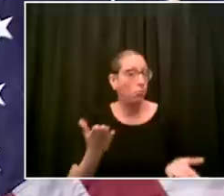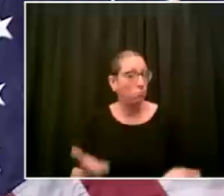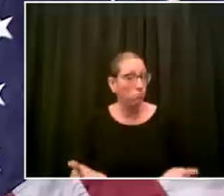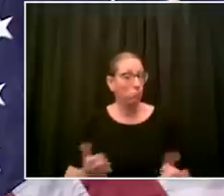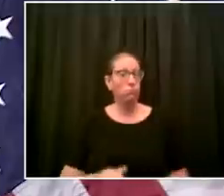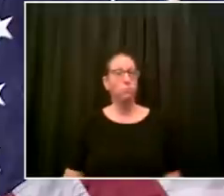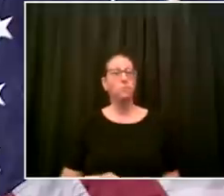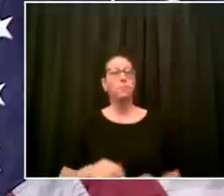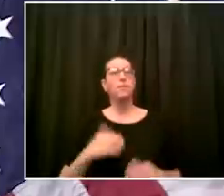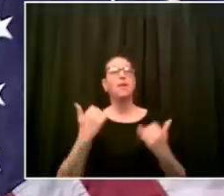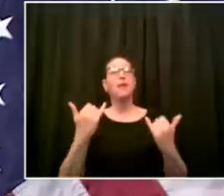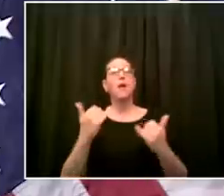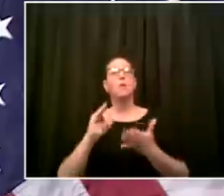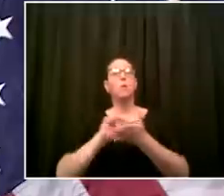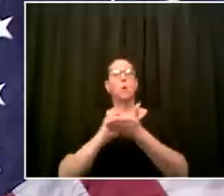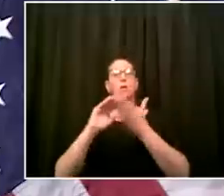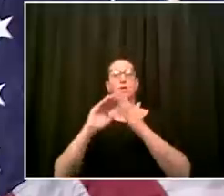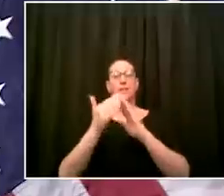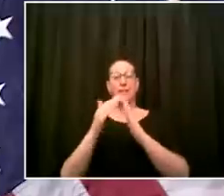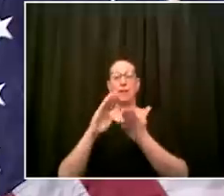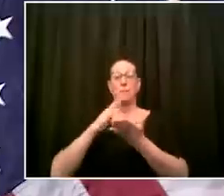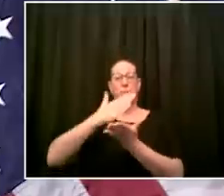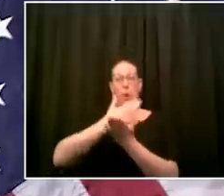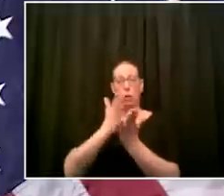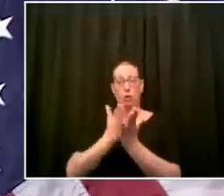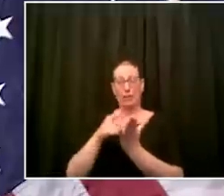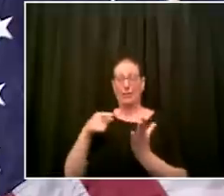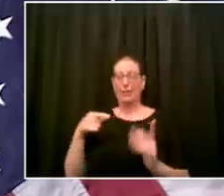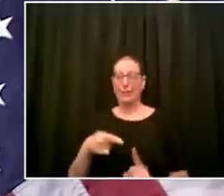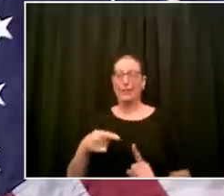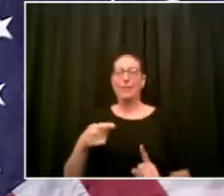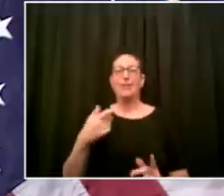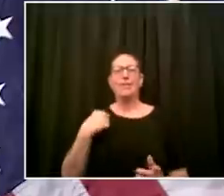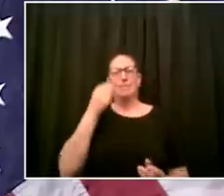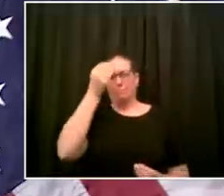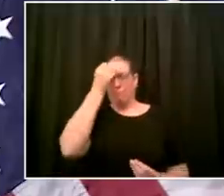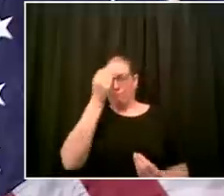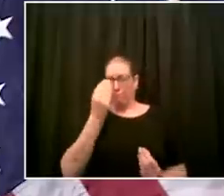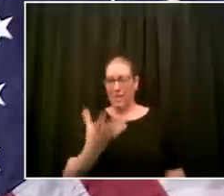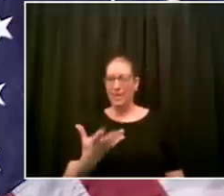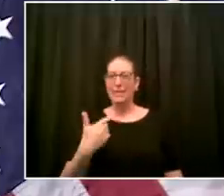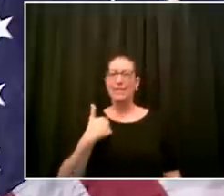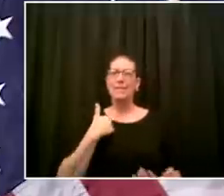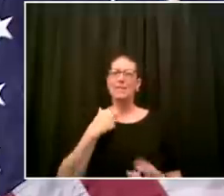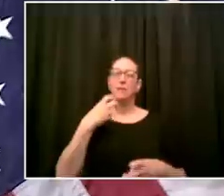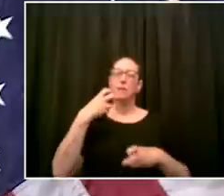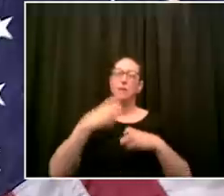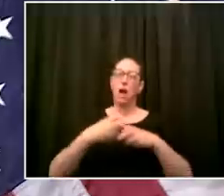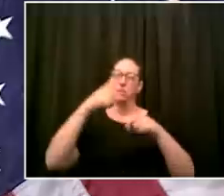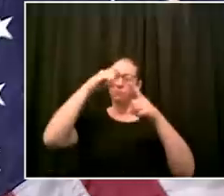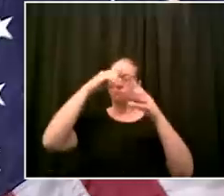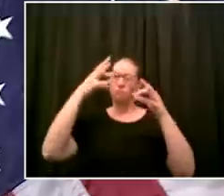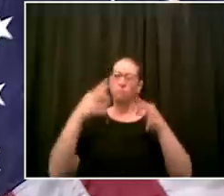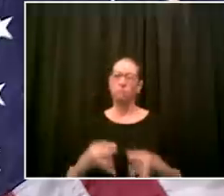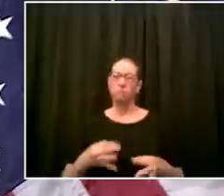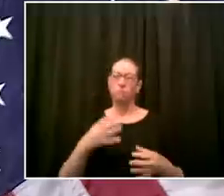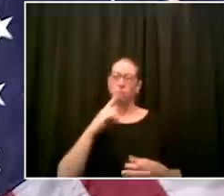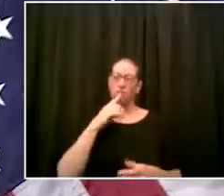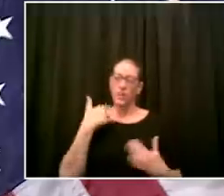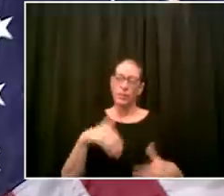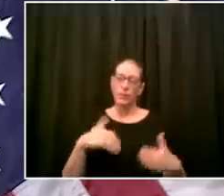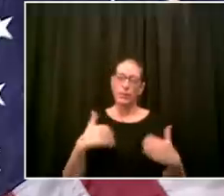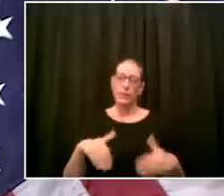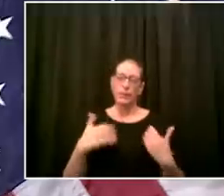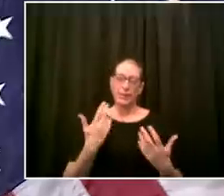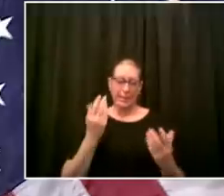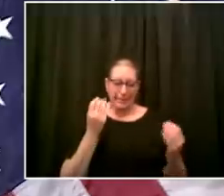ahead juliet we our goal always is to help working people this is what i came here to do i don't want to take away